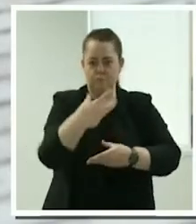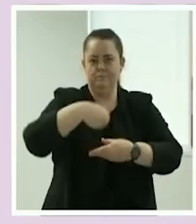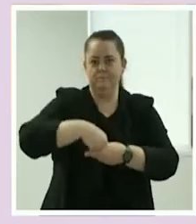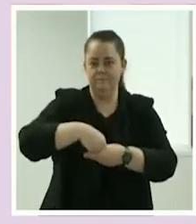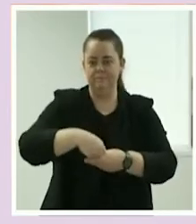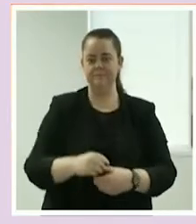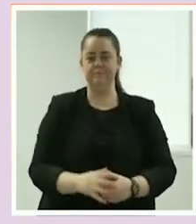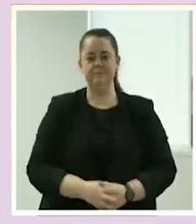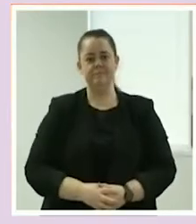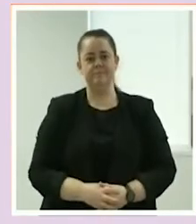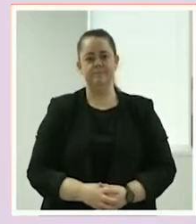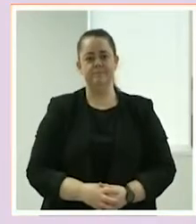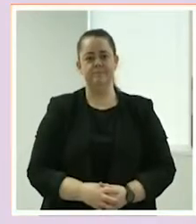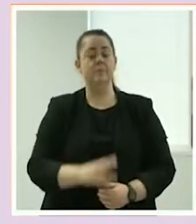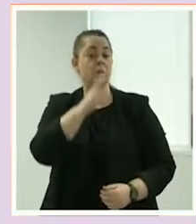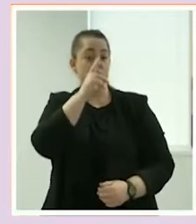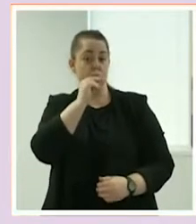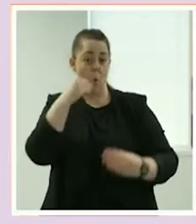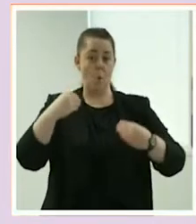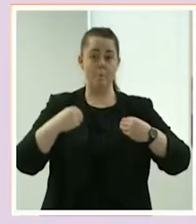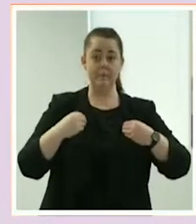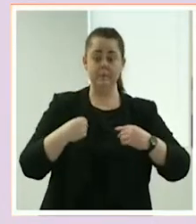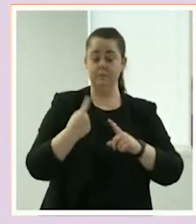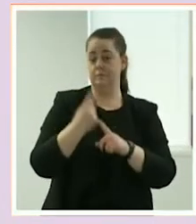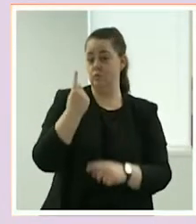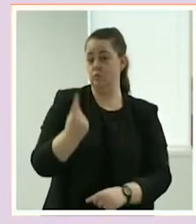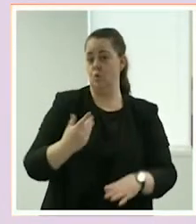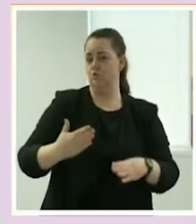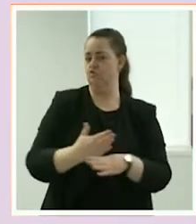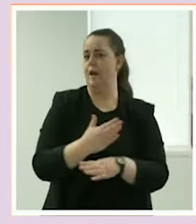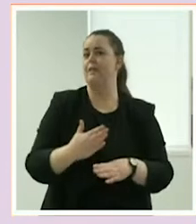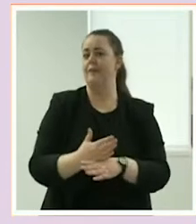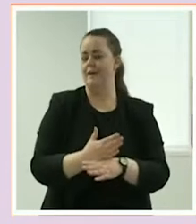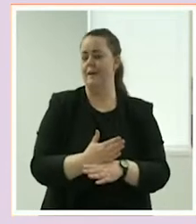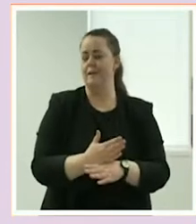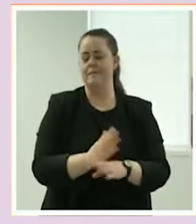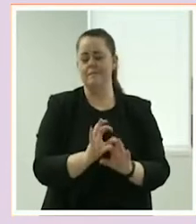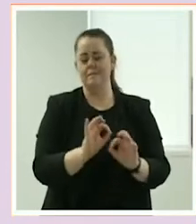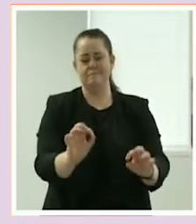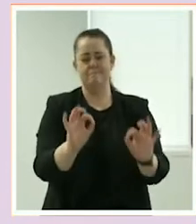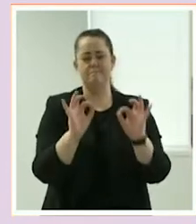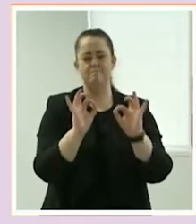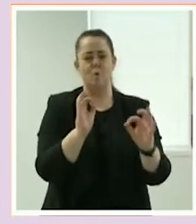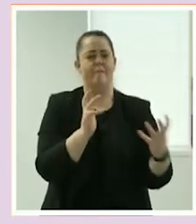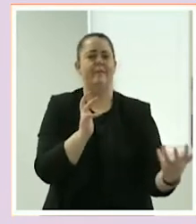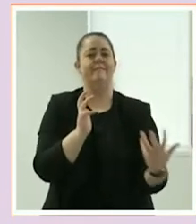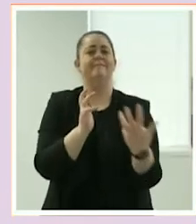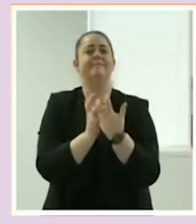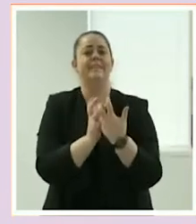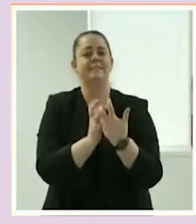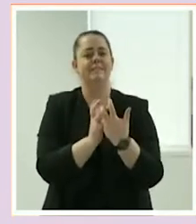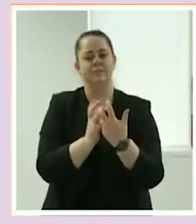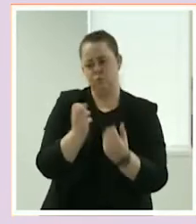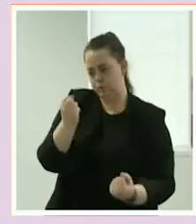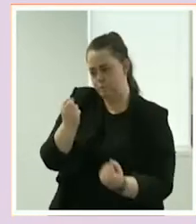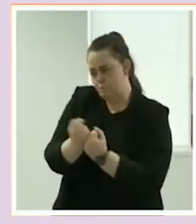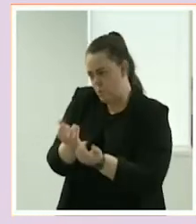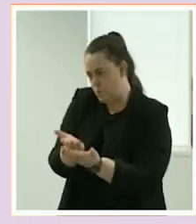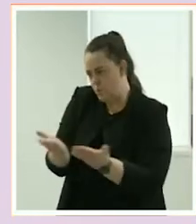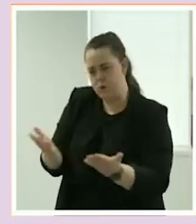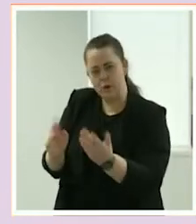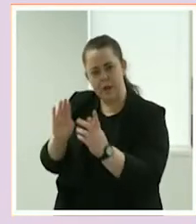Small business and sole traders are particularly well suited to support consumers' goals to live a good life independently